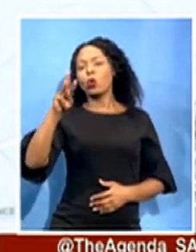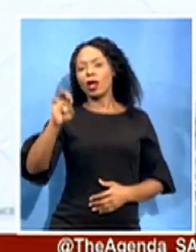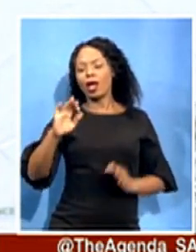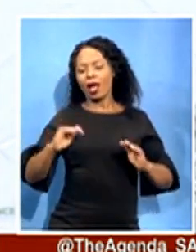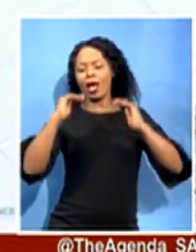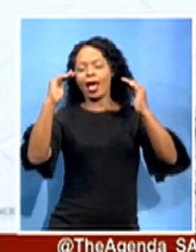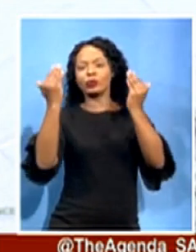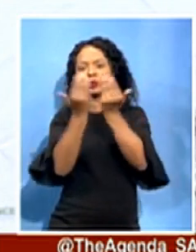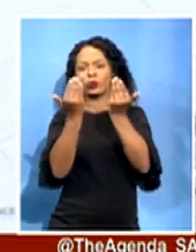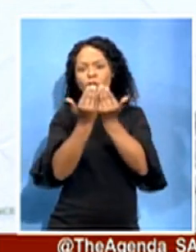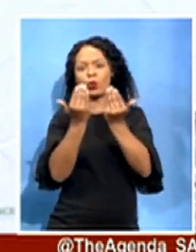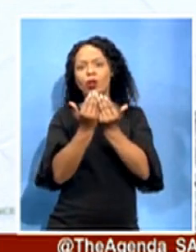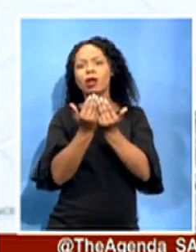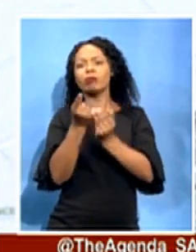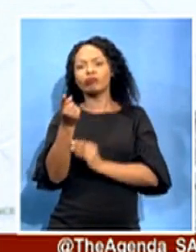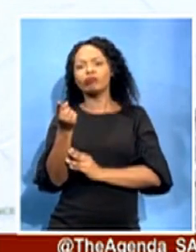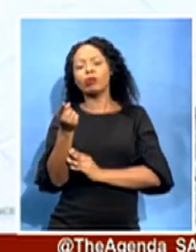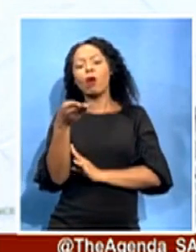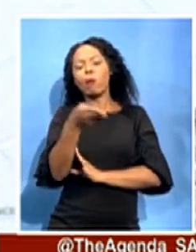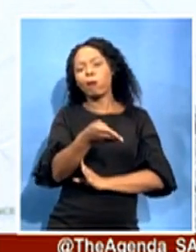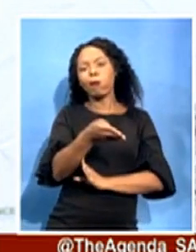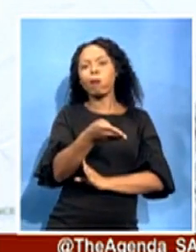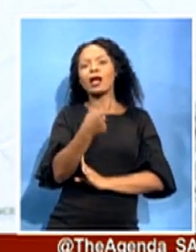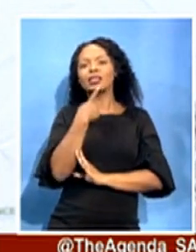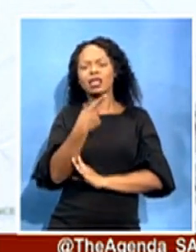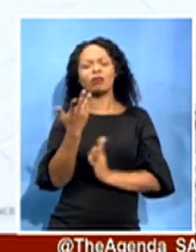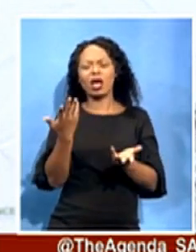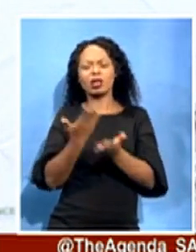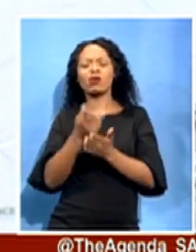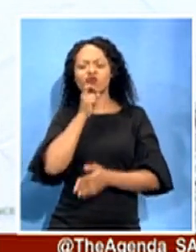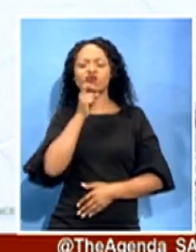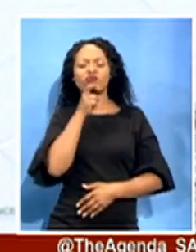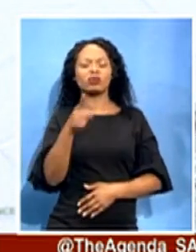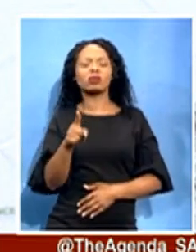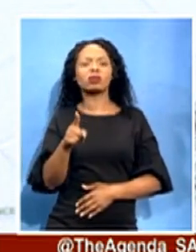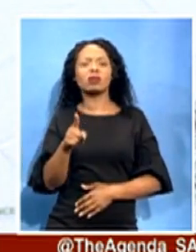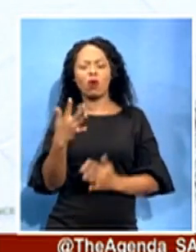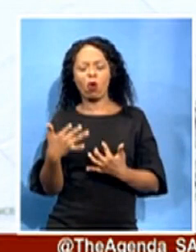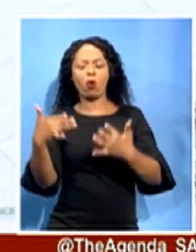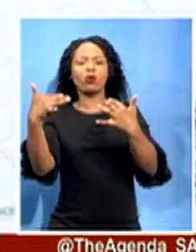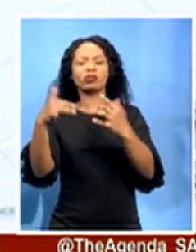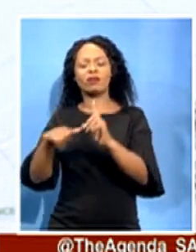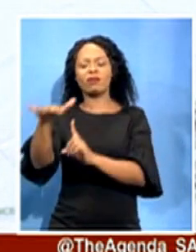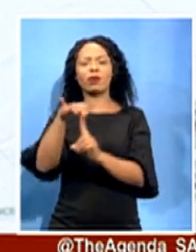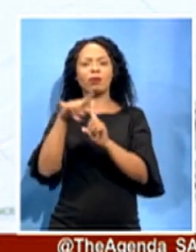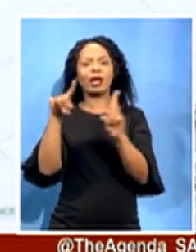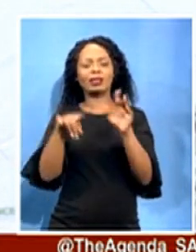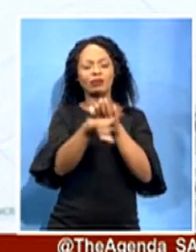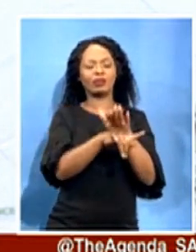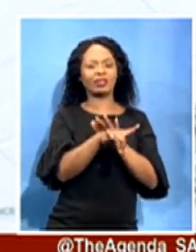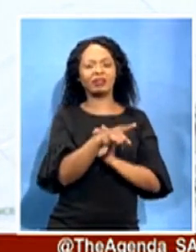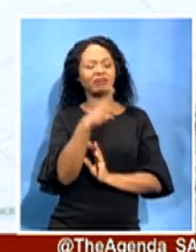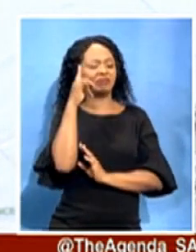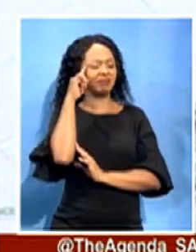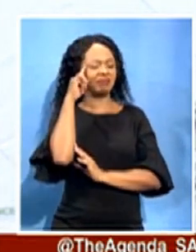to be used as a host venue. But the district had no intention to utilize it, which was in